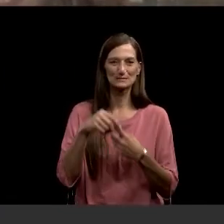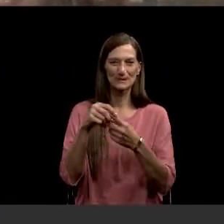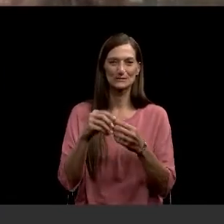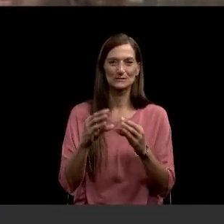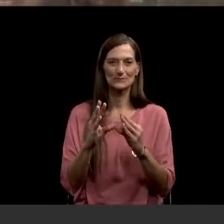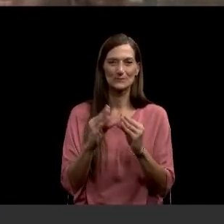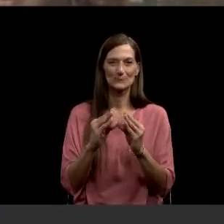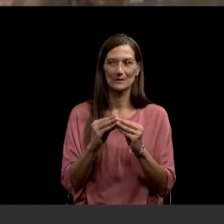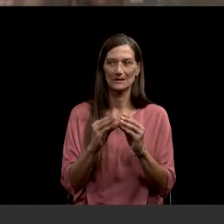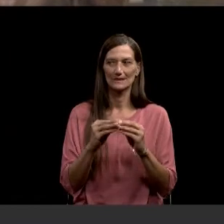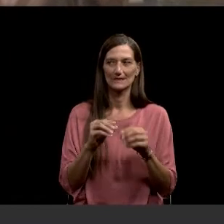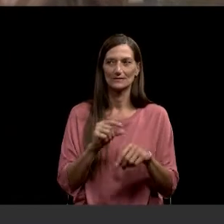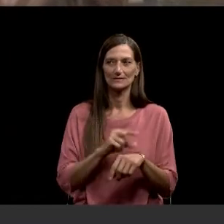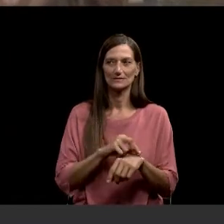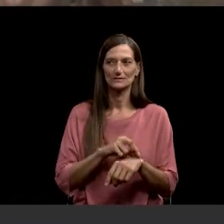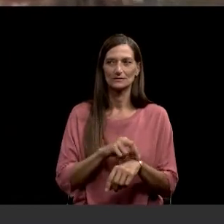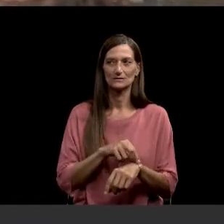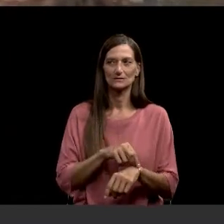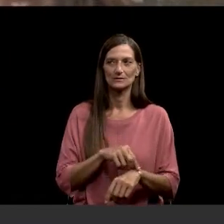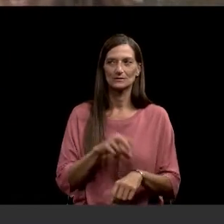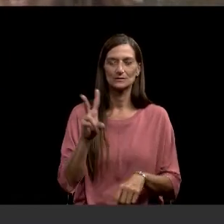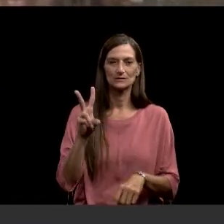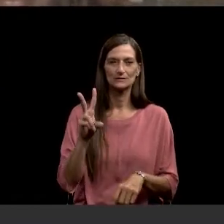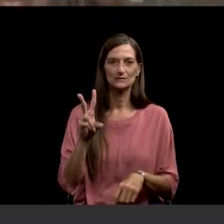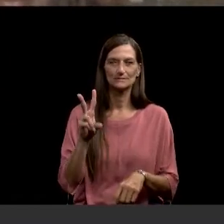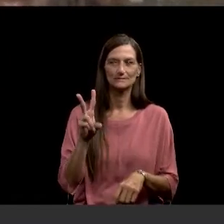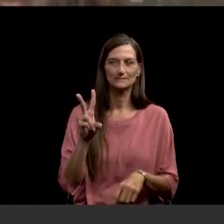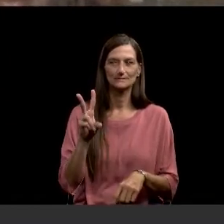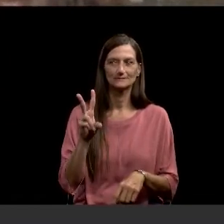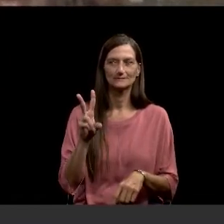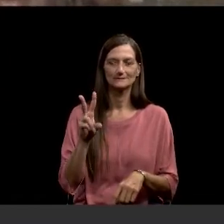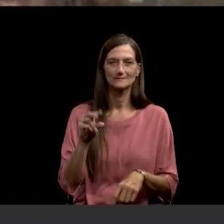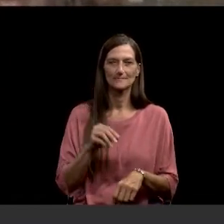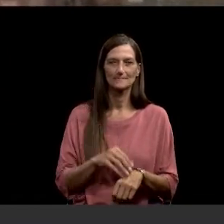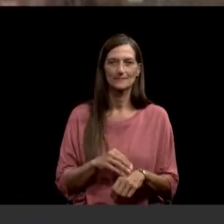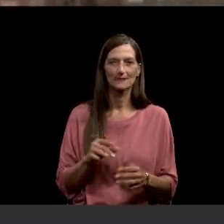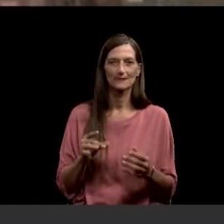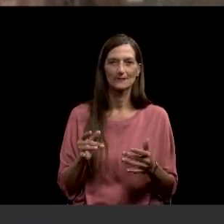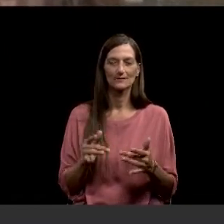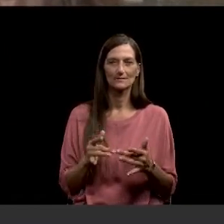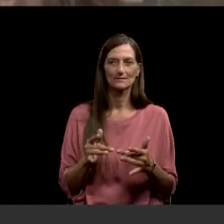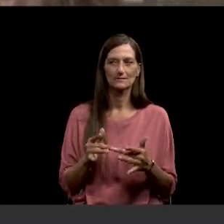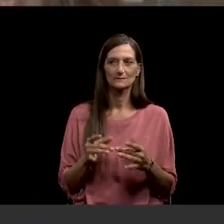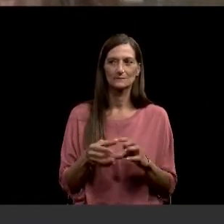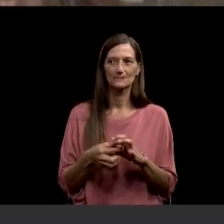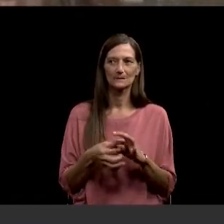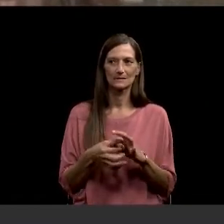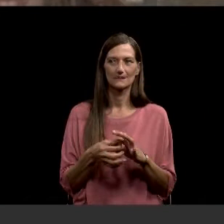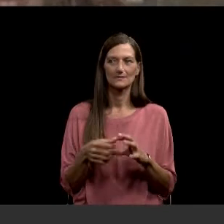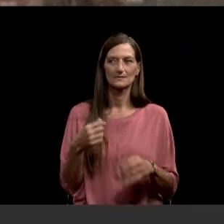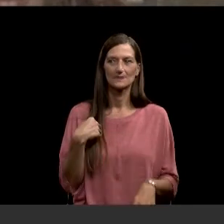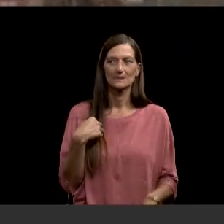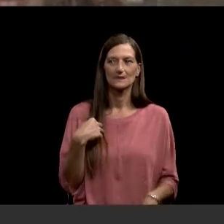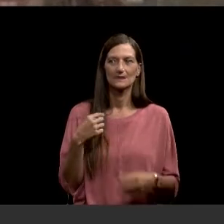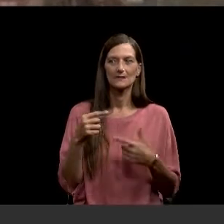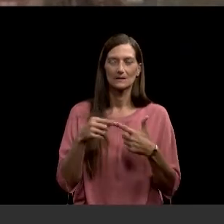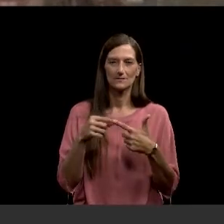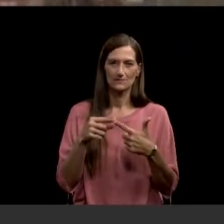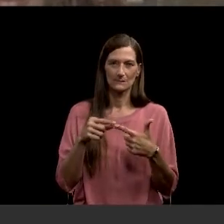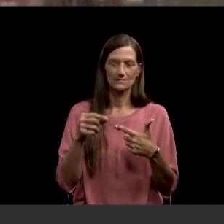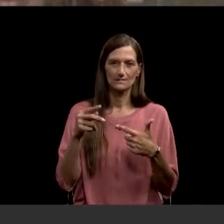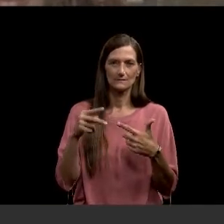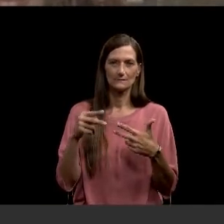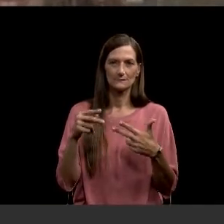today are Mayor Pro Tem Andre Barefield, Councilmember Hector Cevito, Councilmember John Kennard, Councilmember Dylan Meek, Councilmember Jim